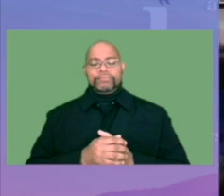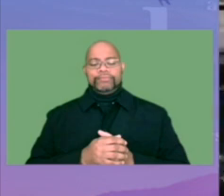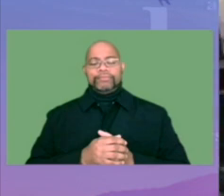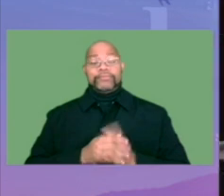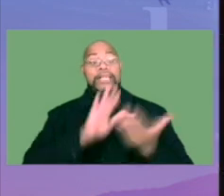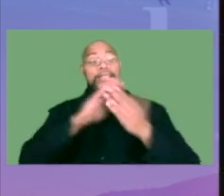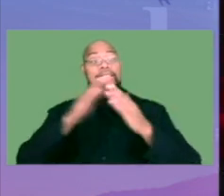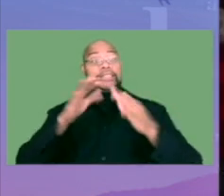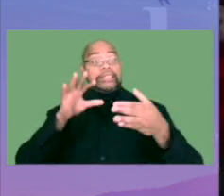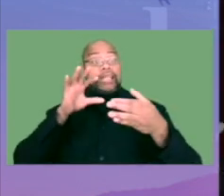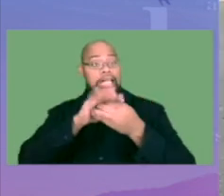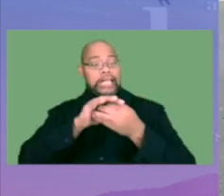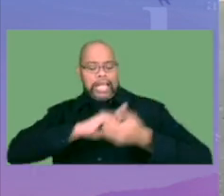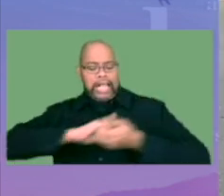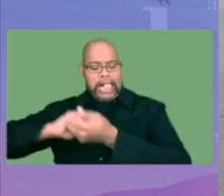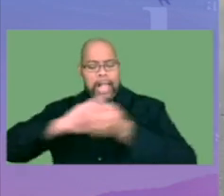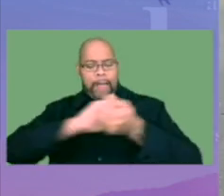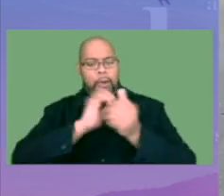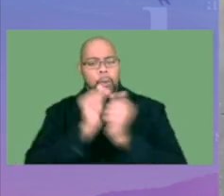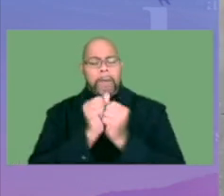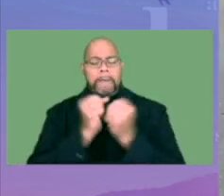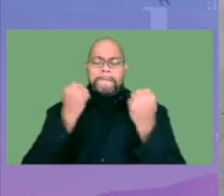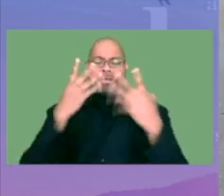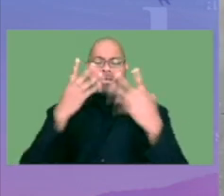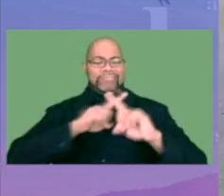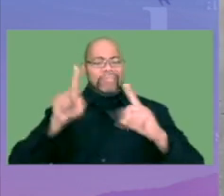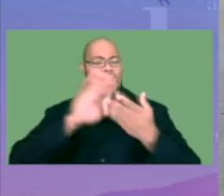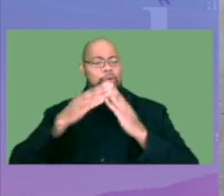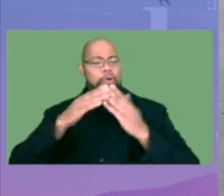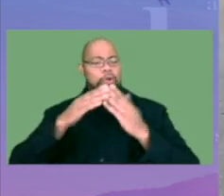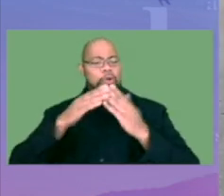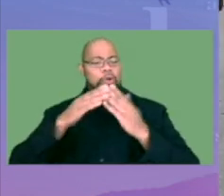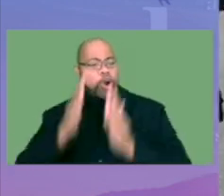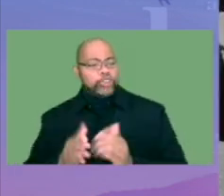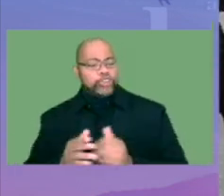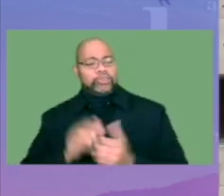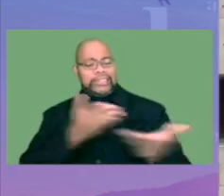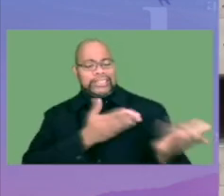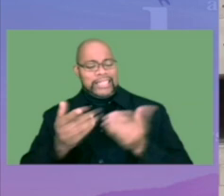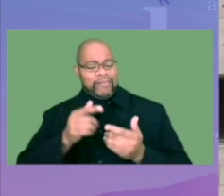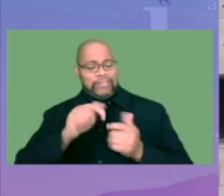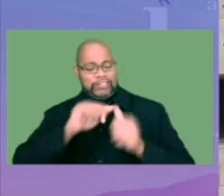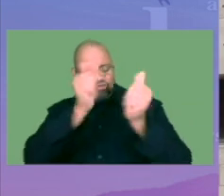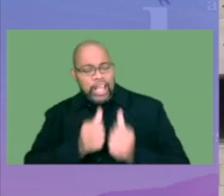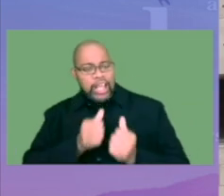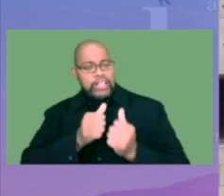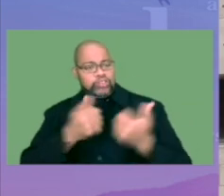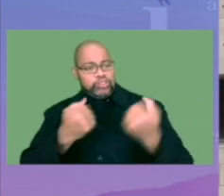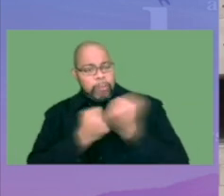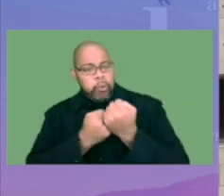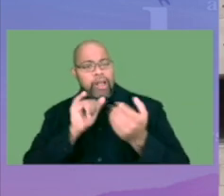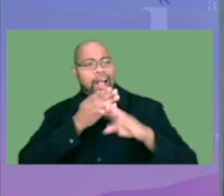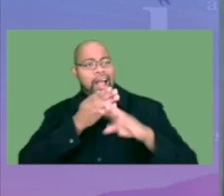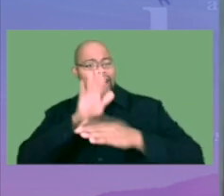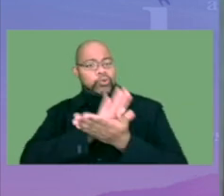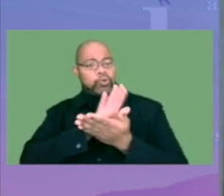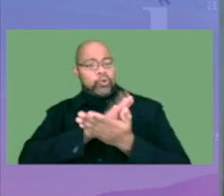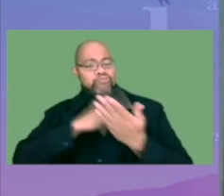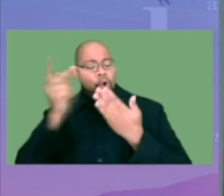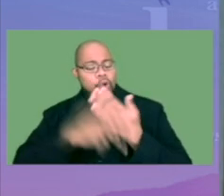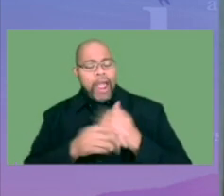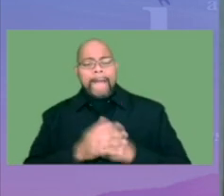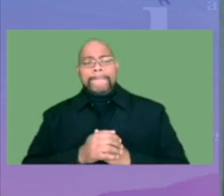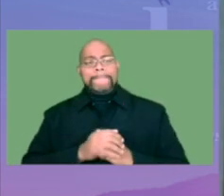CityConnects collaborates with hundreds of community partners to deliver tailored supports, such as after-school programs,